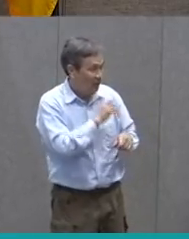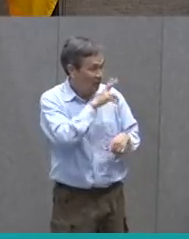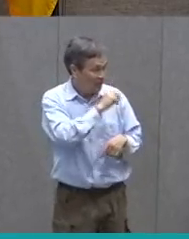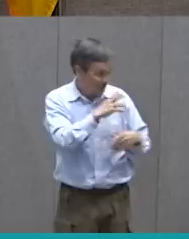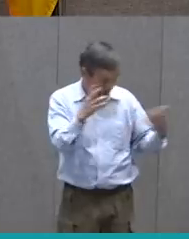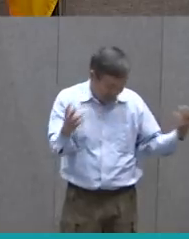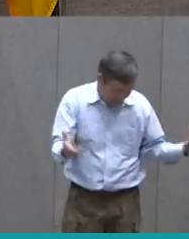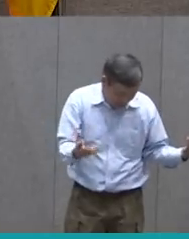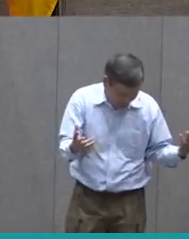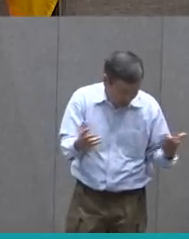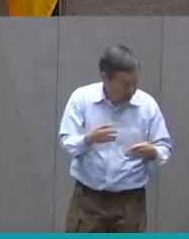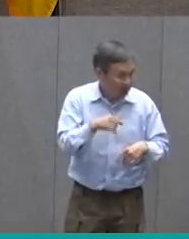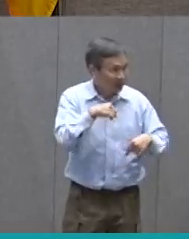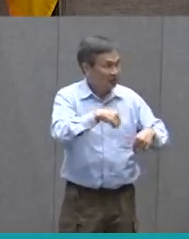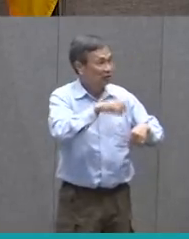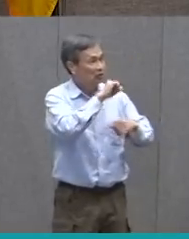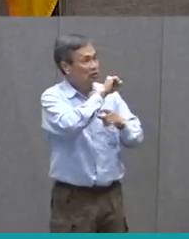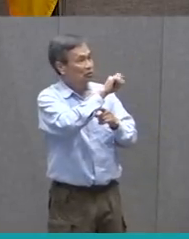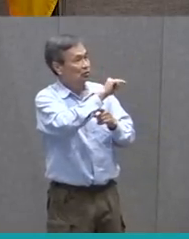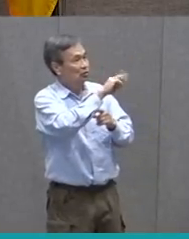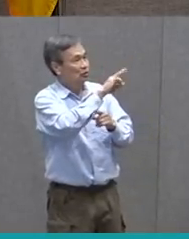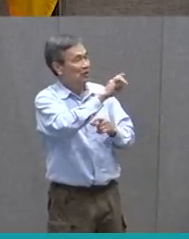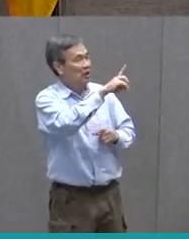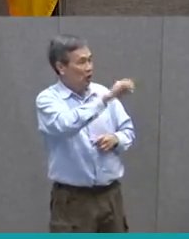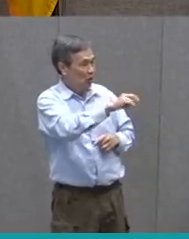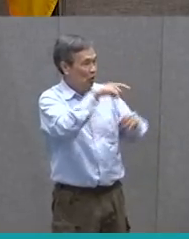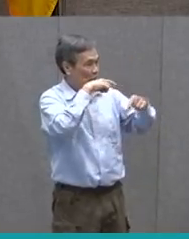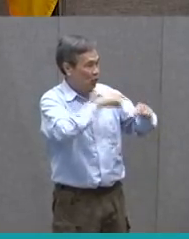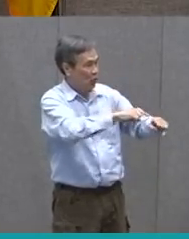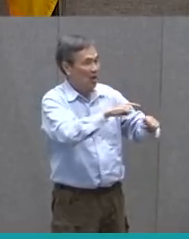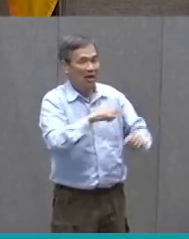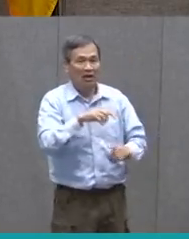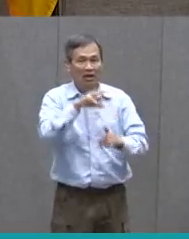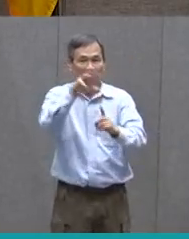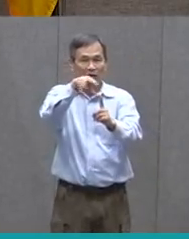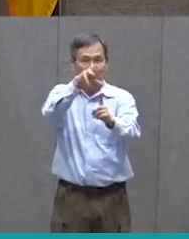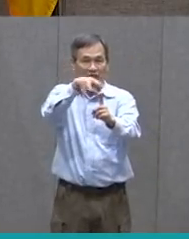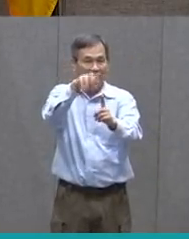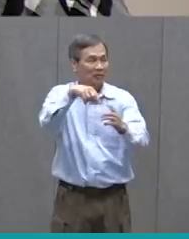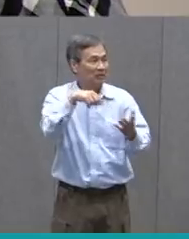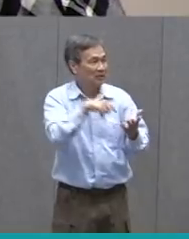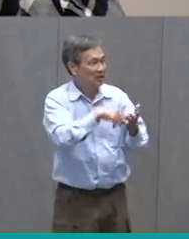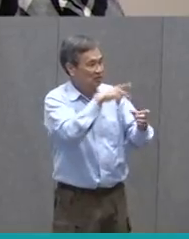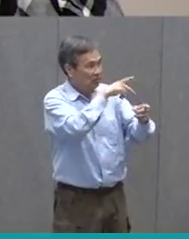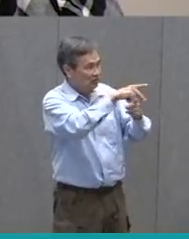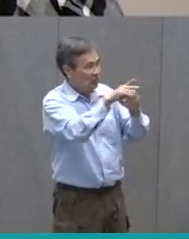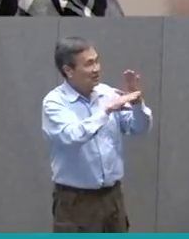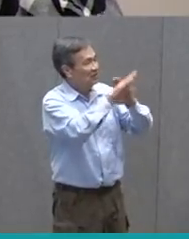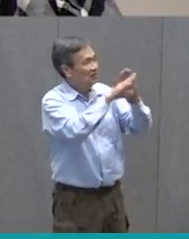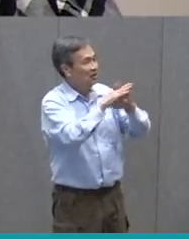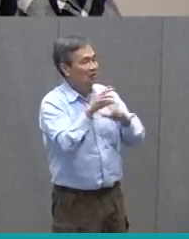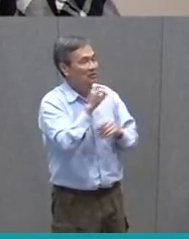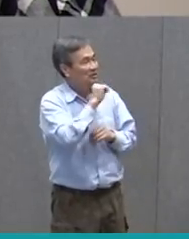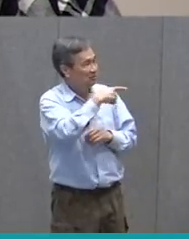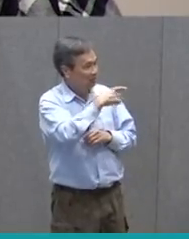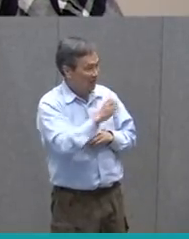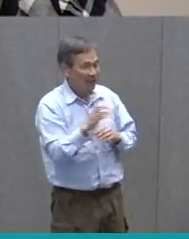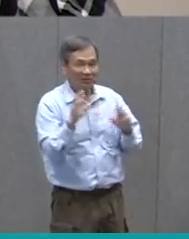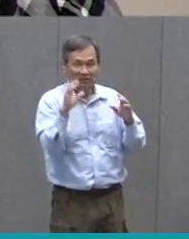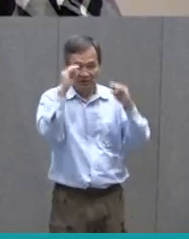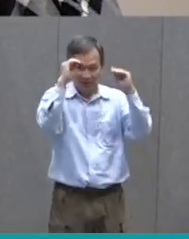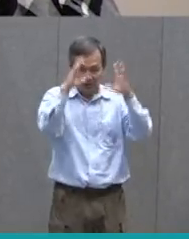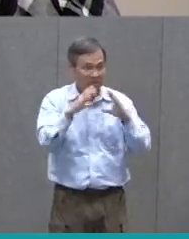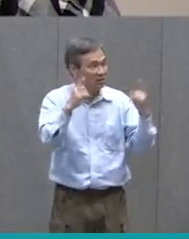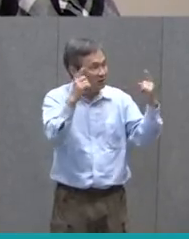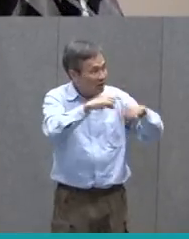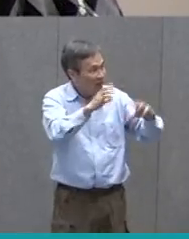here at the studio where we're recording these things, this is a professional development space where teachers come for meetings, a big